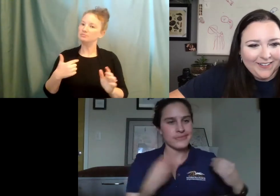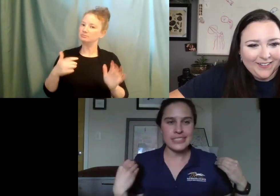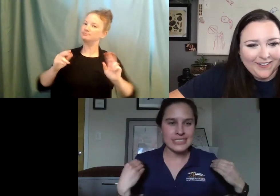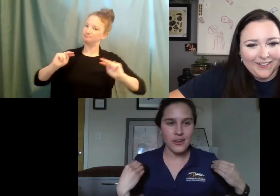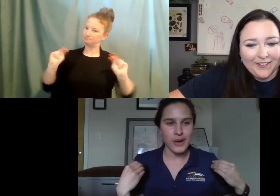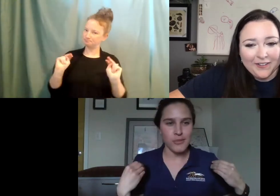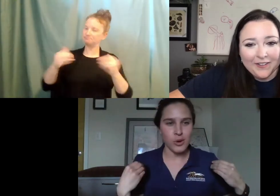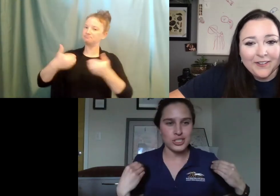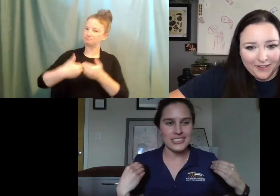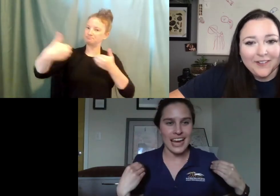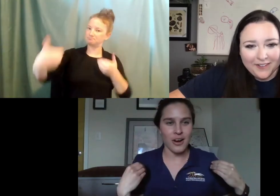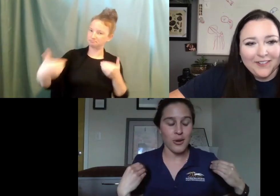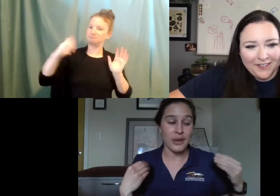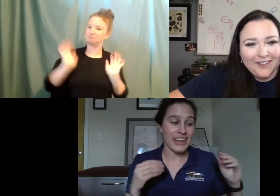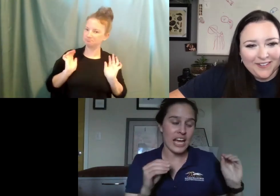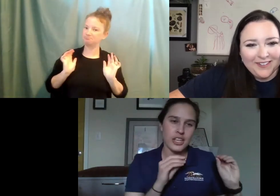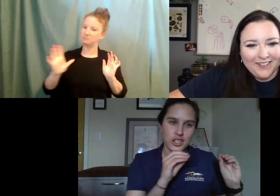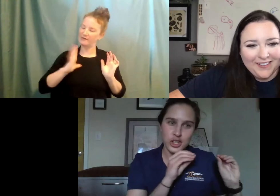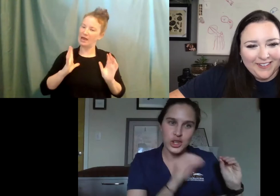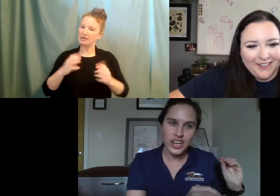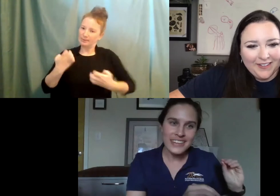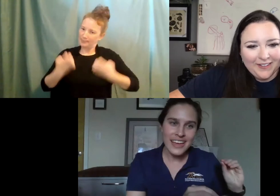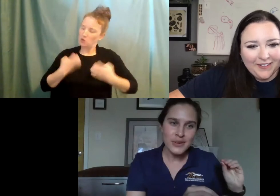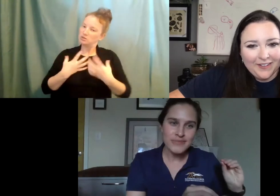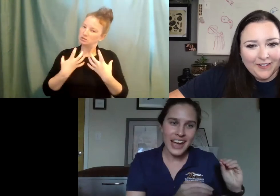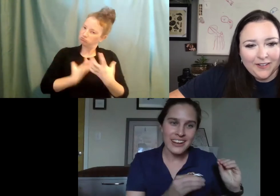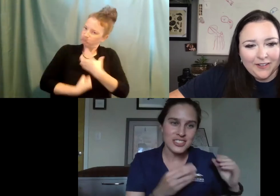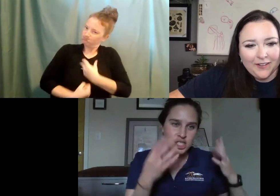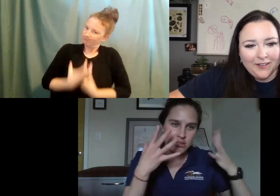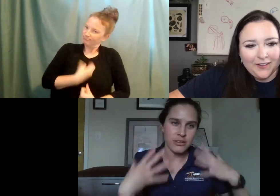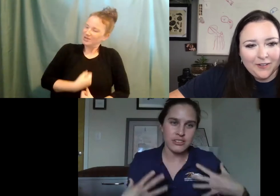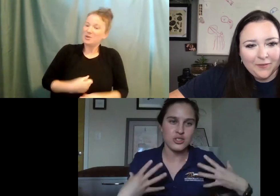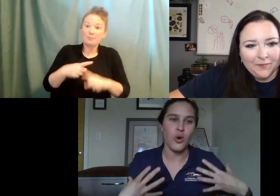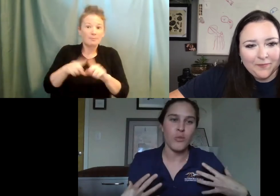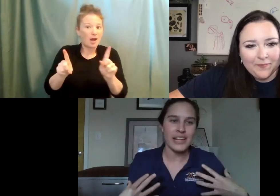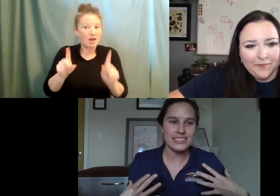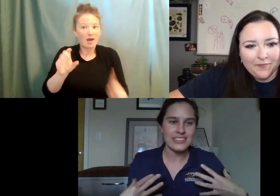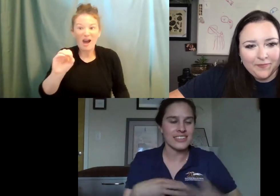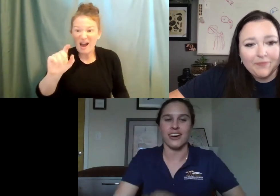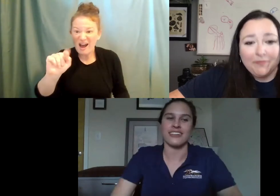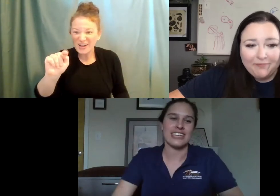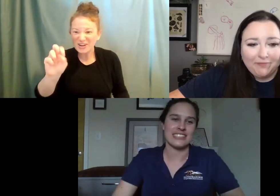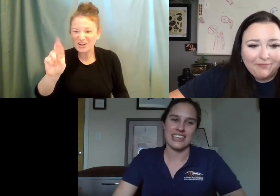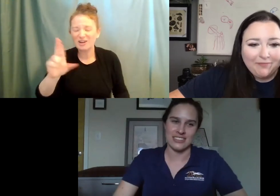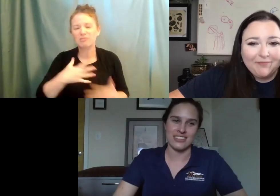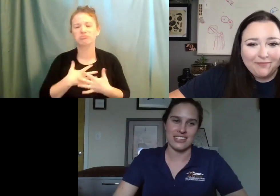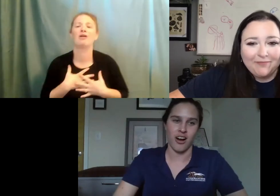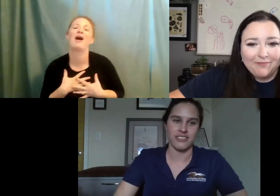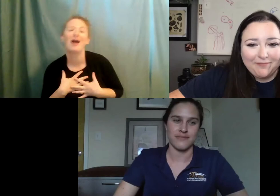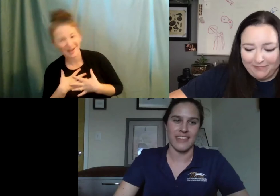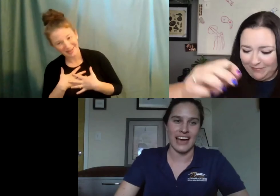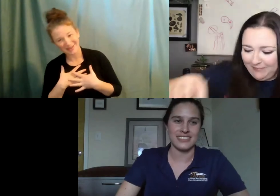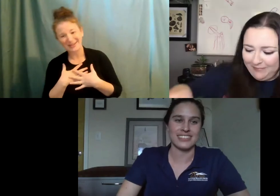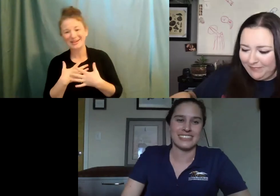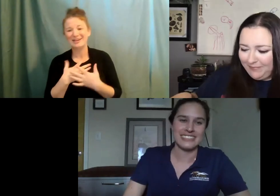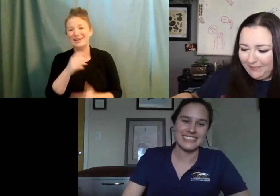know, stuff my emotions down, but like you look at them and it's just soul melting. Oh, it's, it's, it's